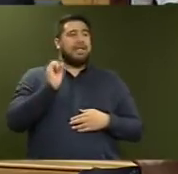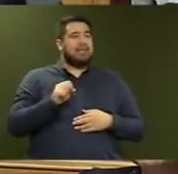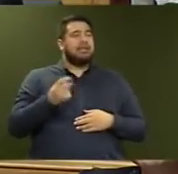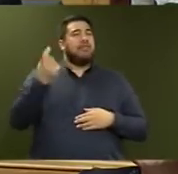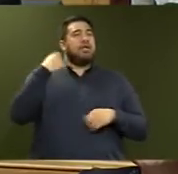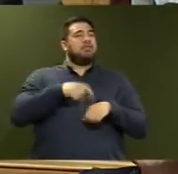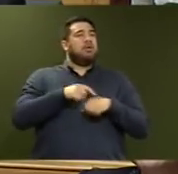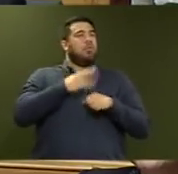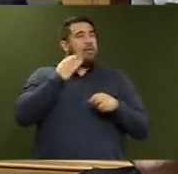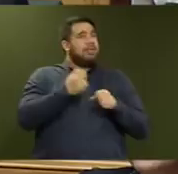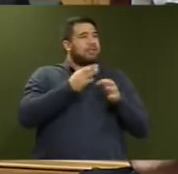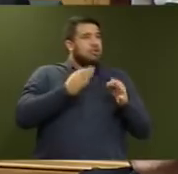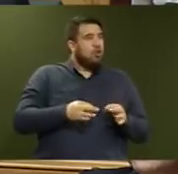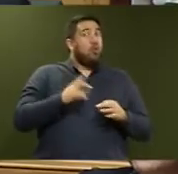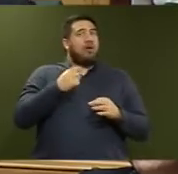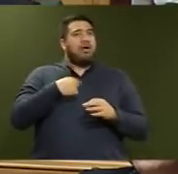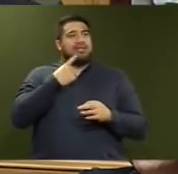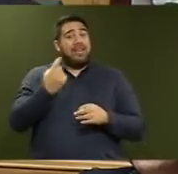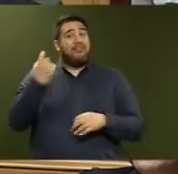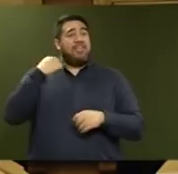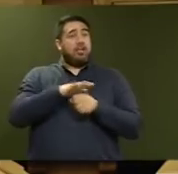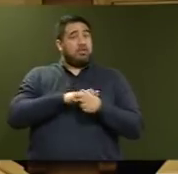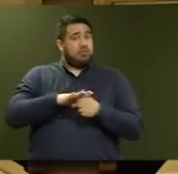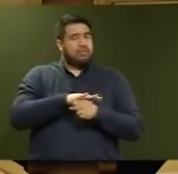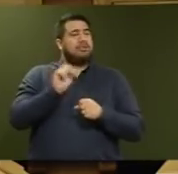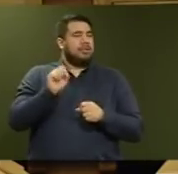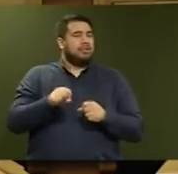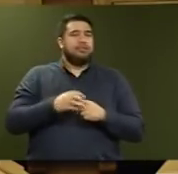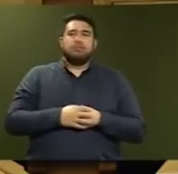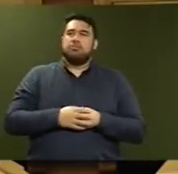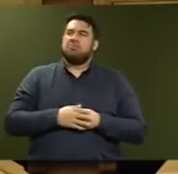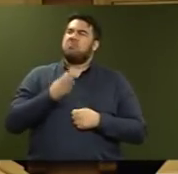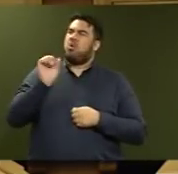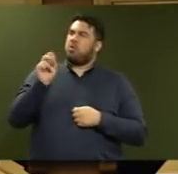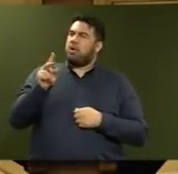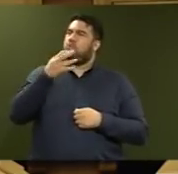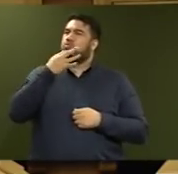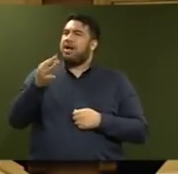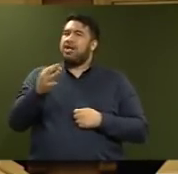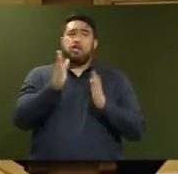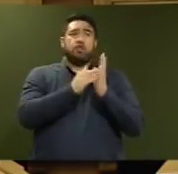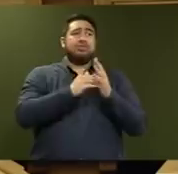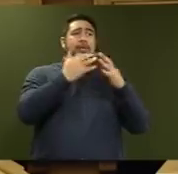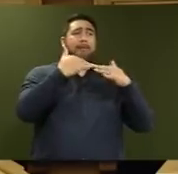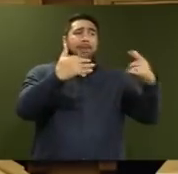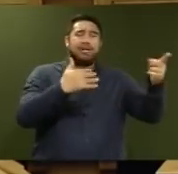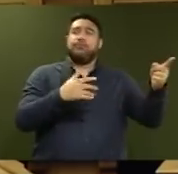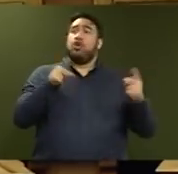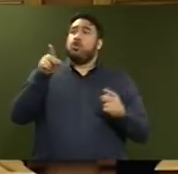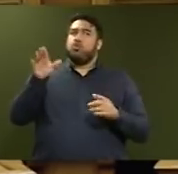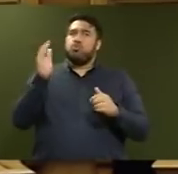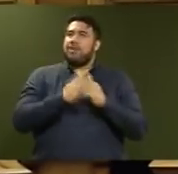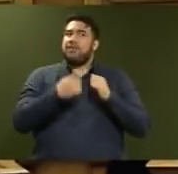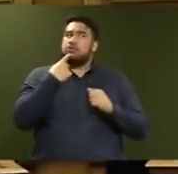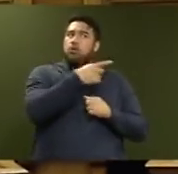made and taken. Why did he not inform the New Zealand public that Defence Force